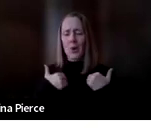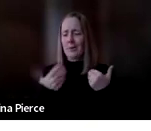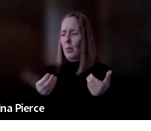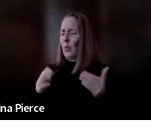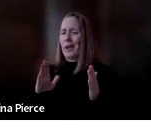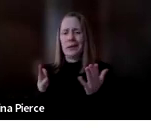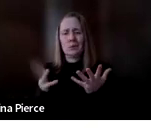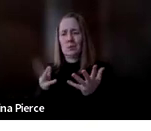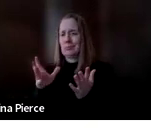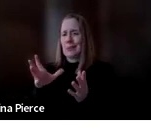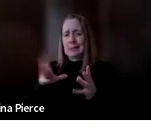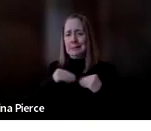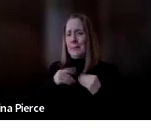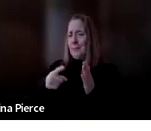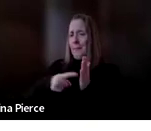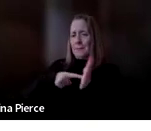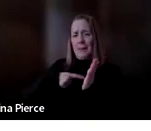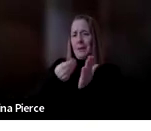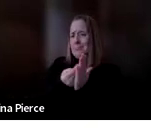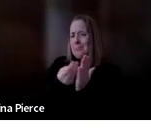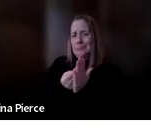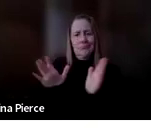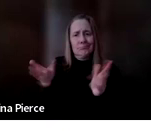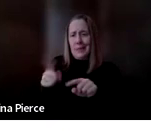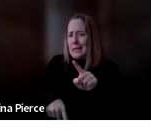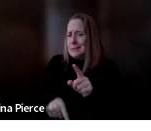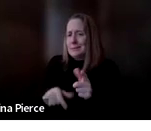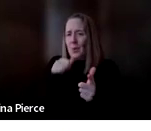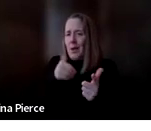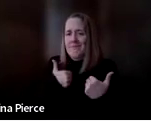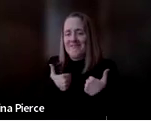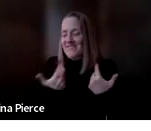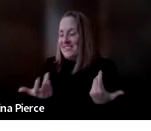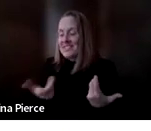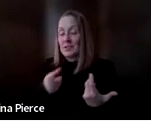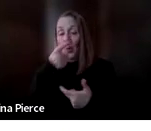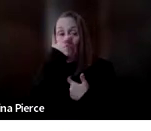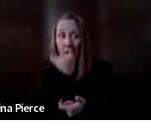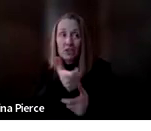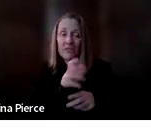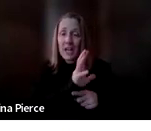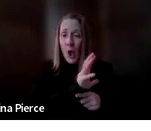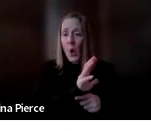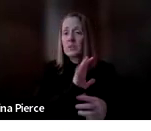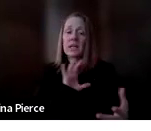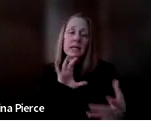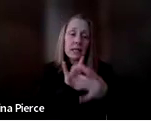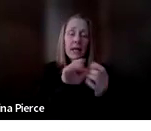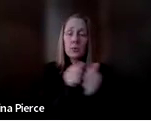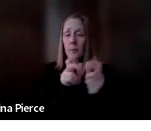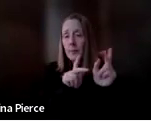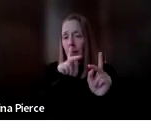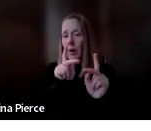for any of those things. You can come to the virtual learning opportunities in person, watch the videos, check out the website, get all the information